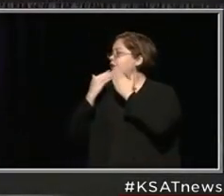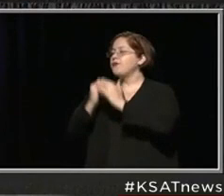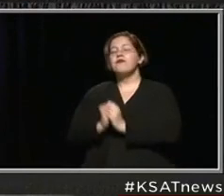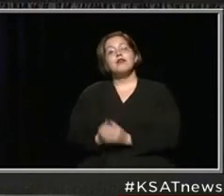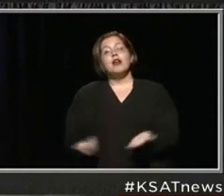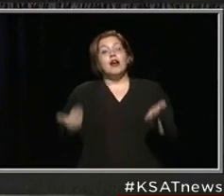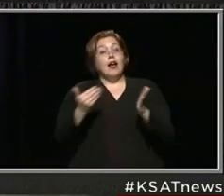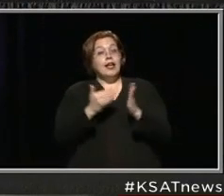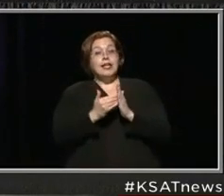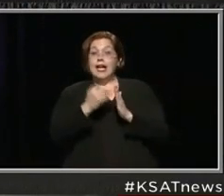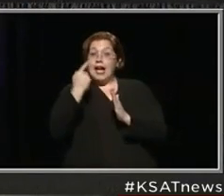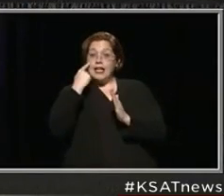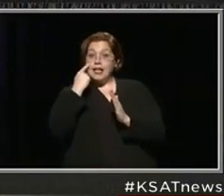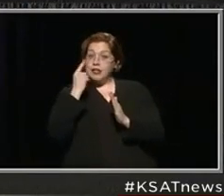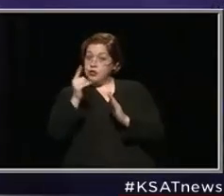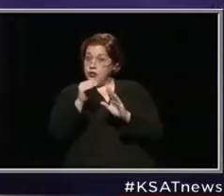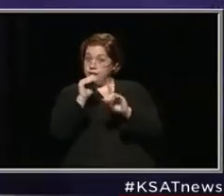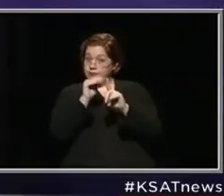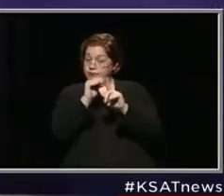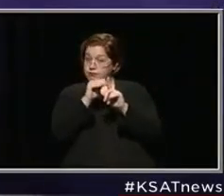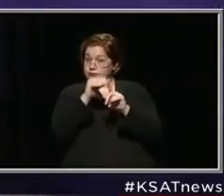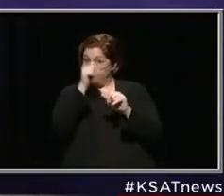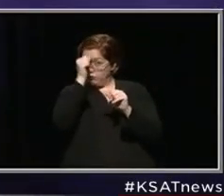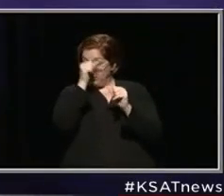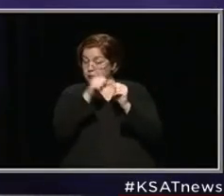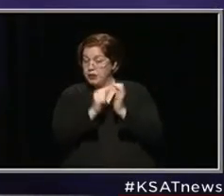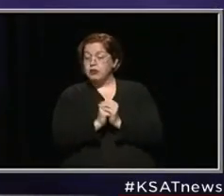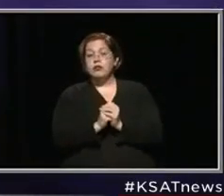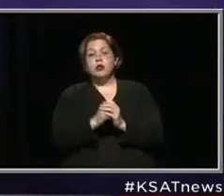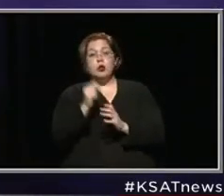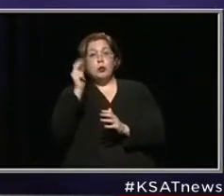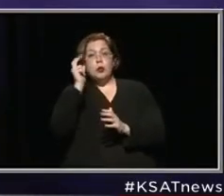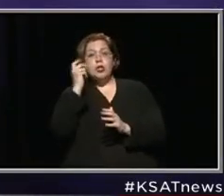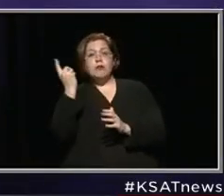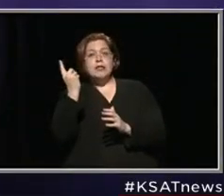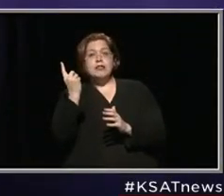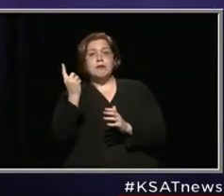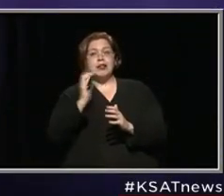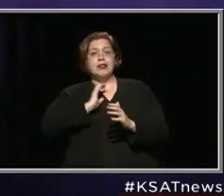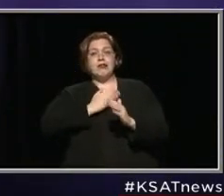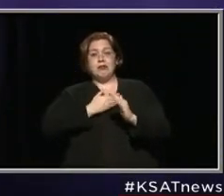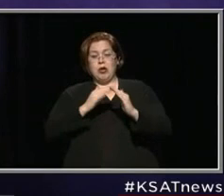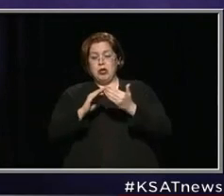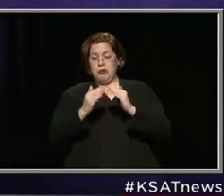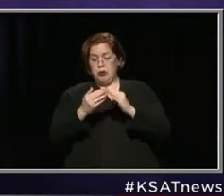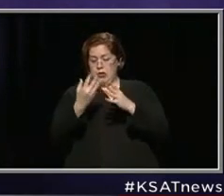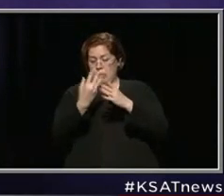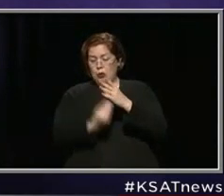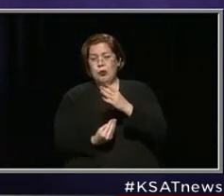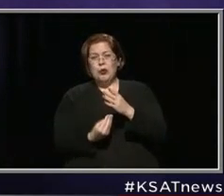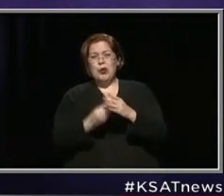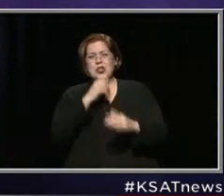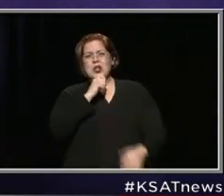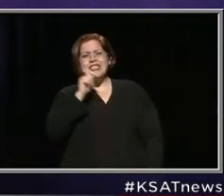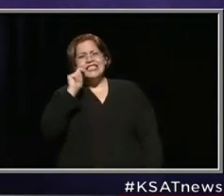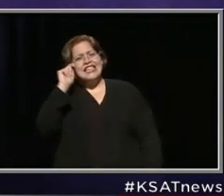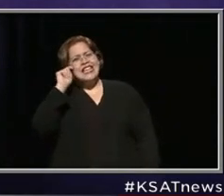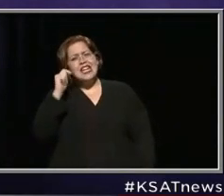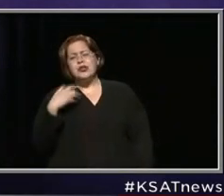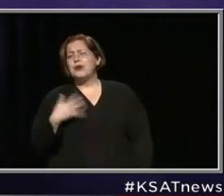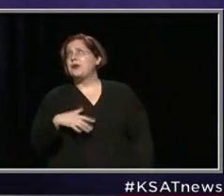again, I think just a sobering reminder when you hear about losing someone from our community in their teens that this